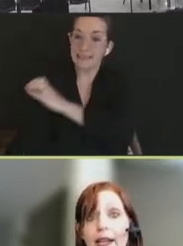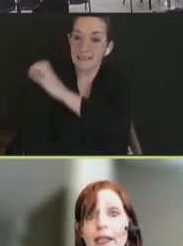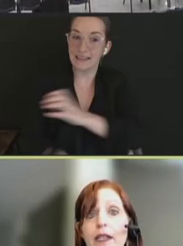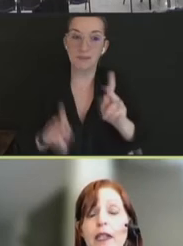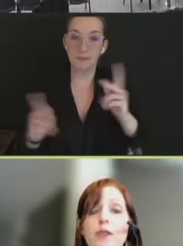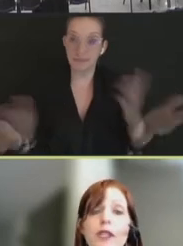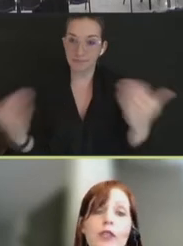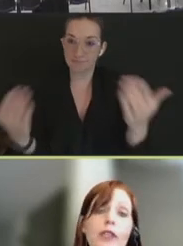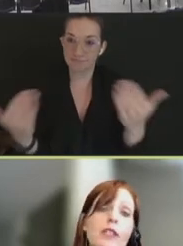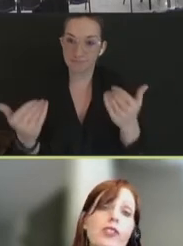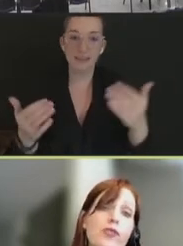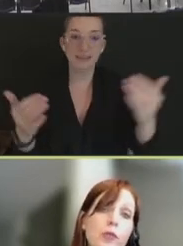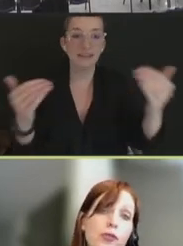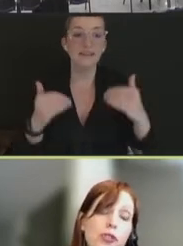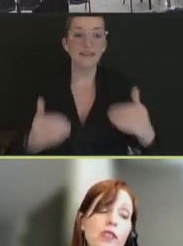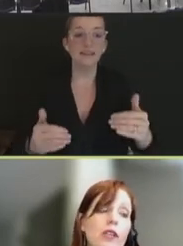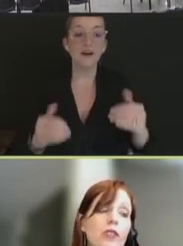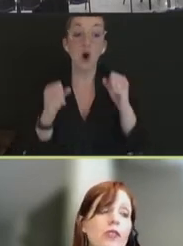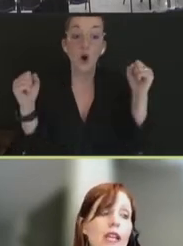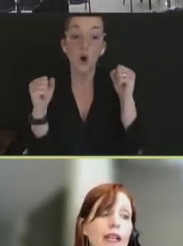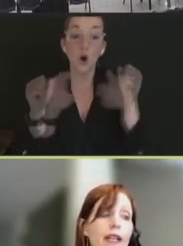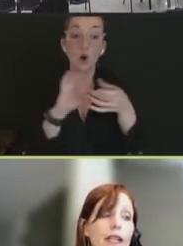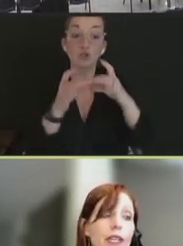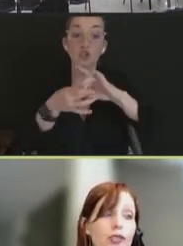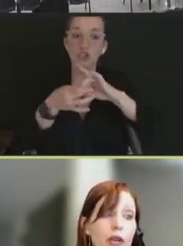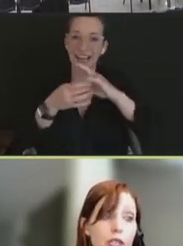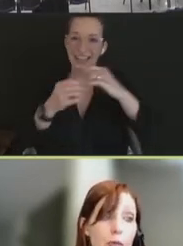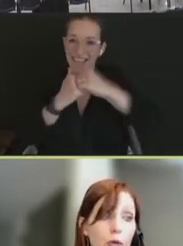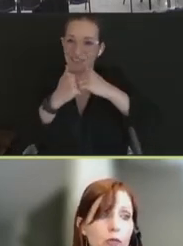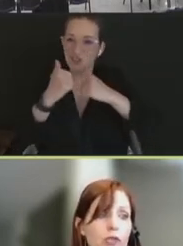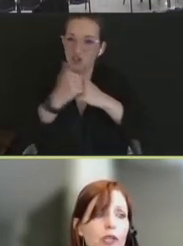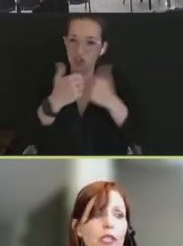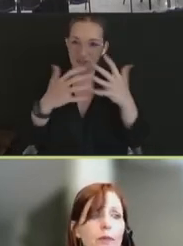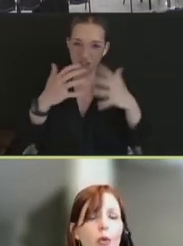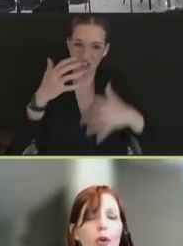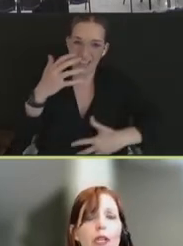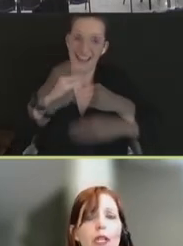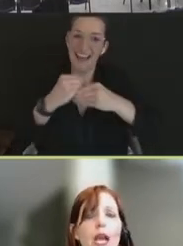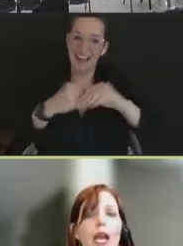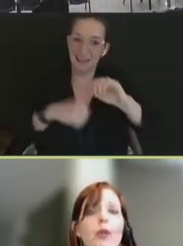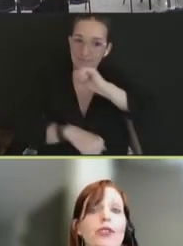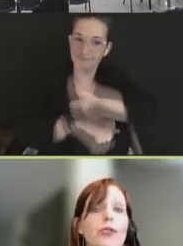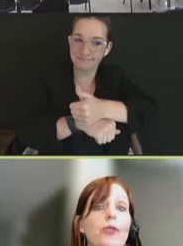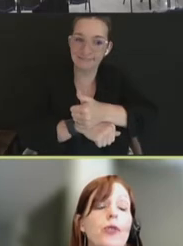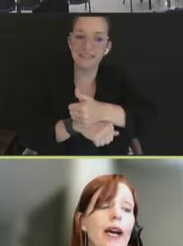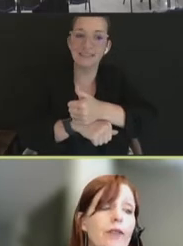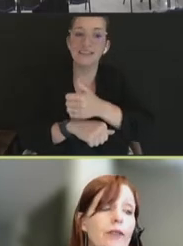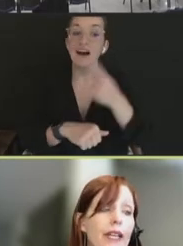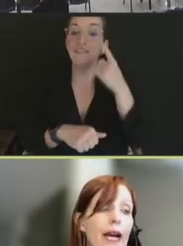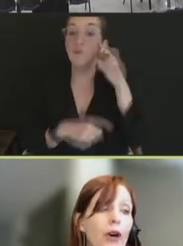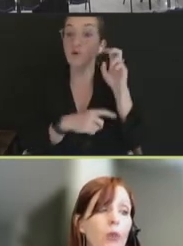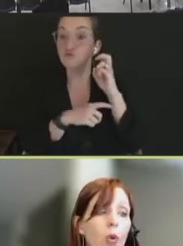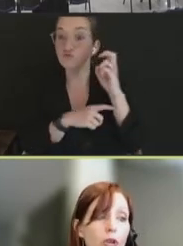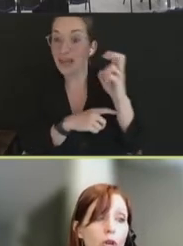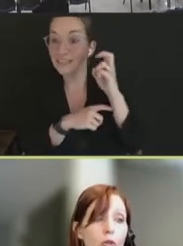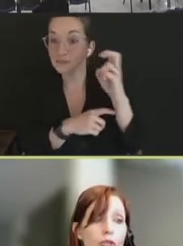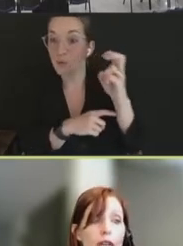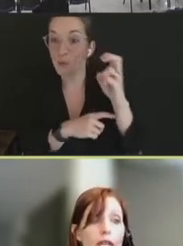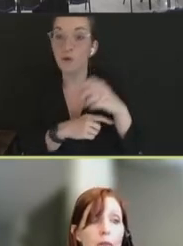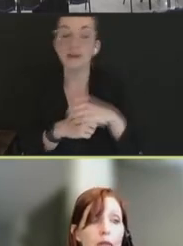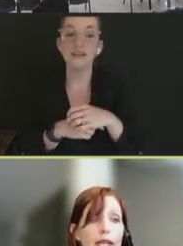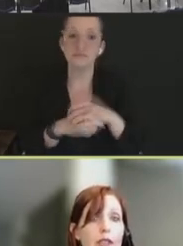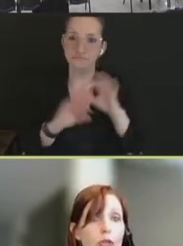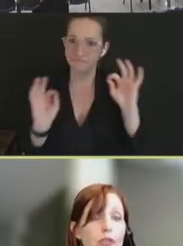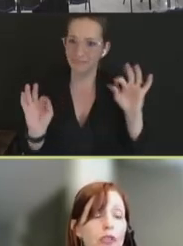was added, especially in distribution centers and in transport was really important. And we do have now more cold